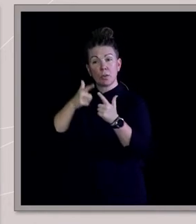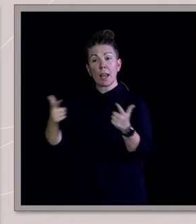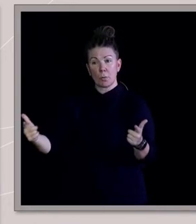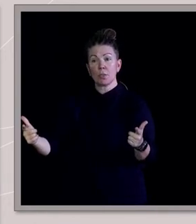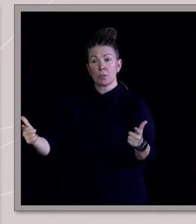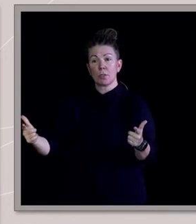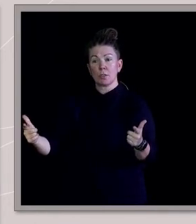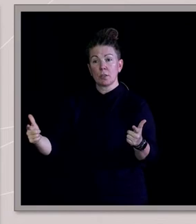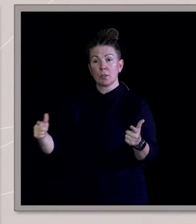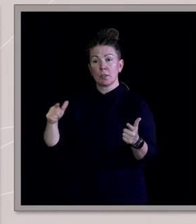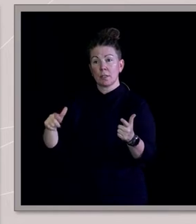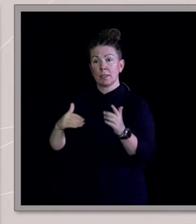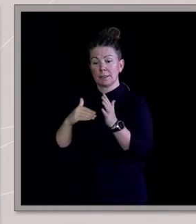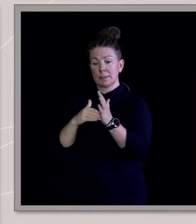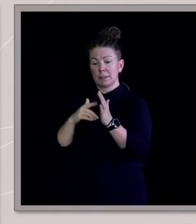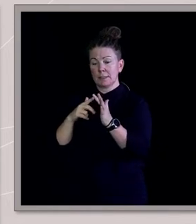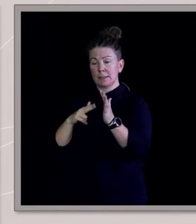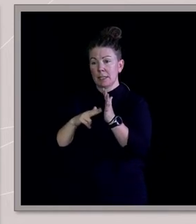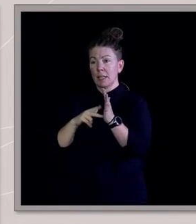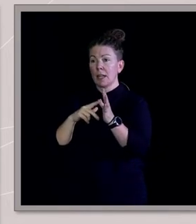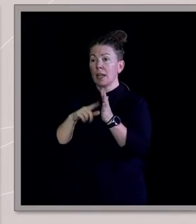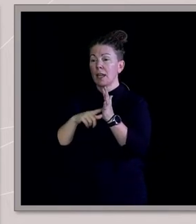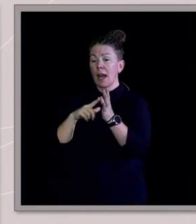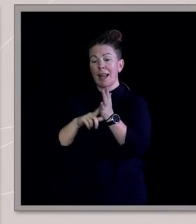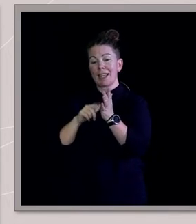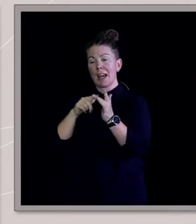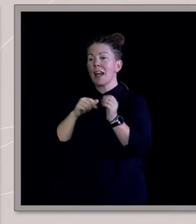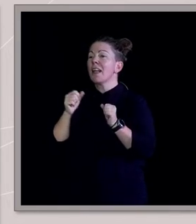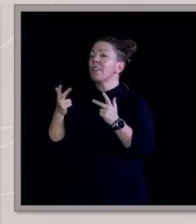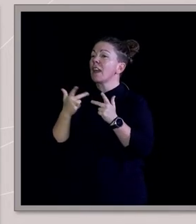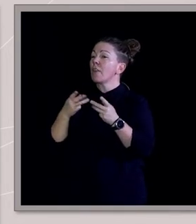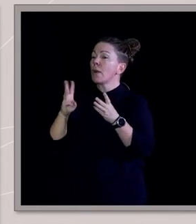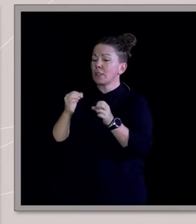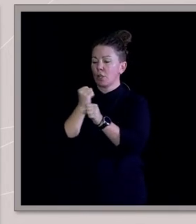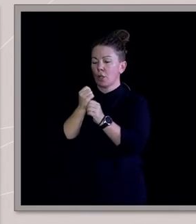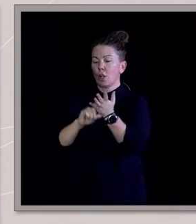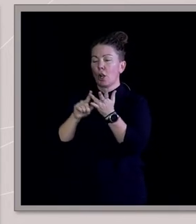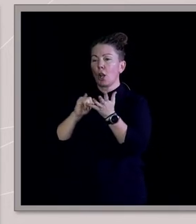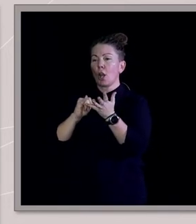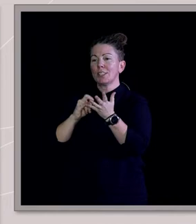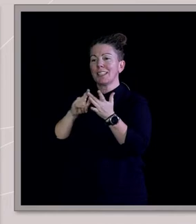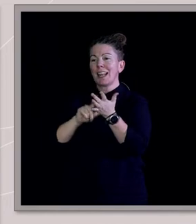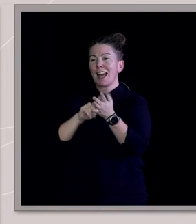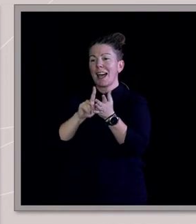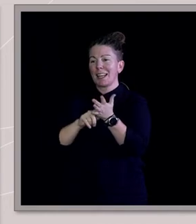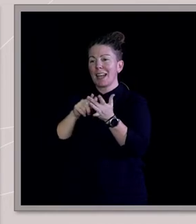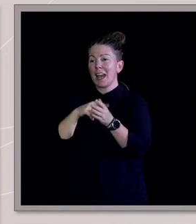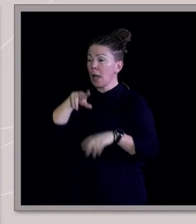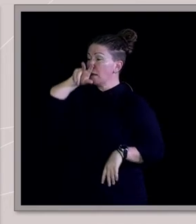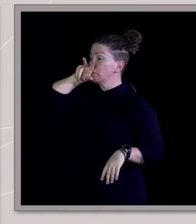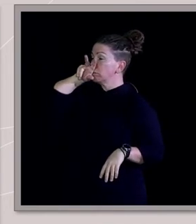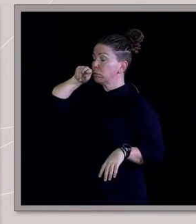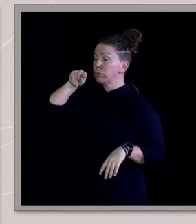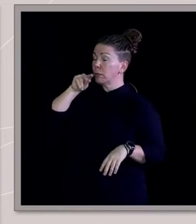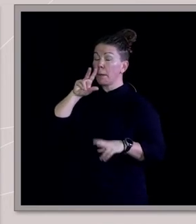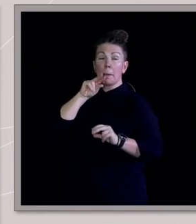which is known as xenolalia. And the other form of it is glossolalia, where you speak out in just a language that no one else understands, not